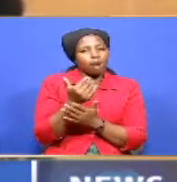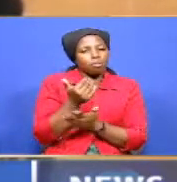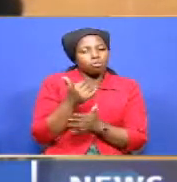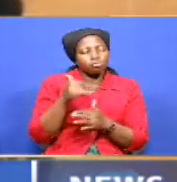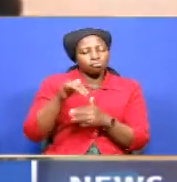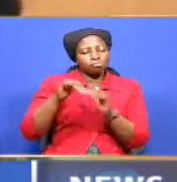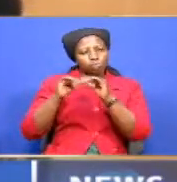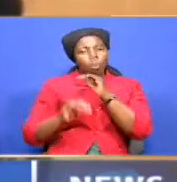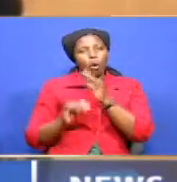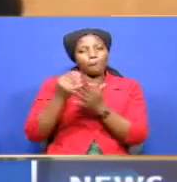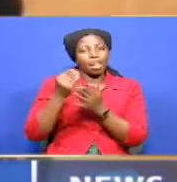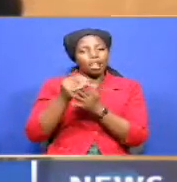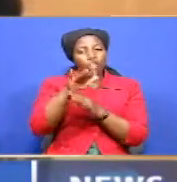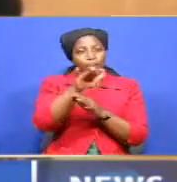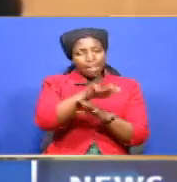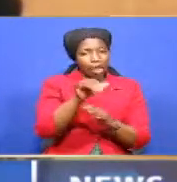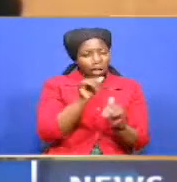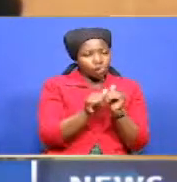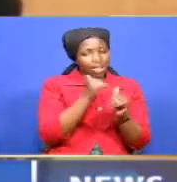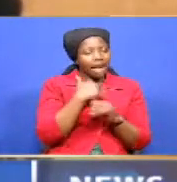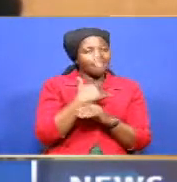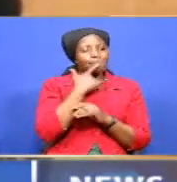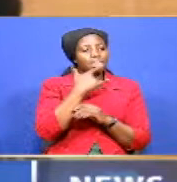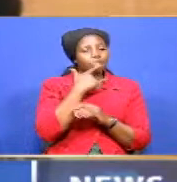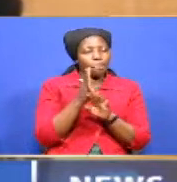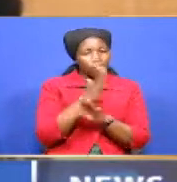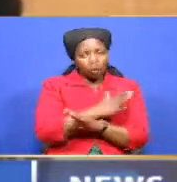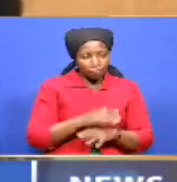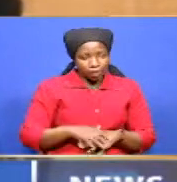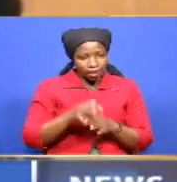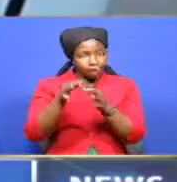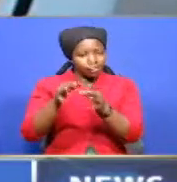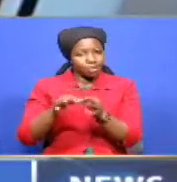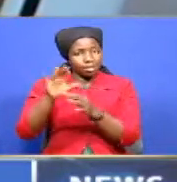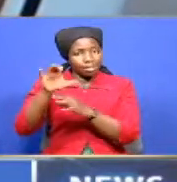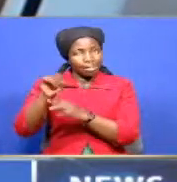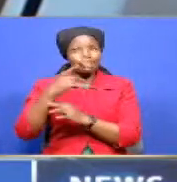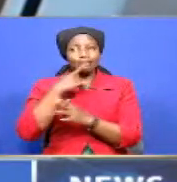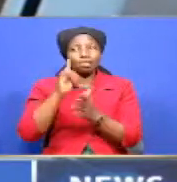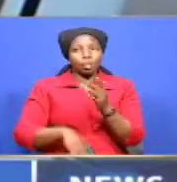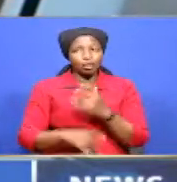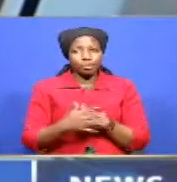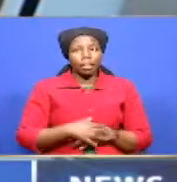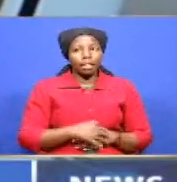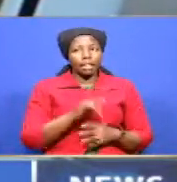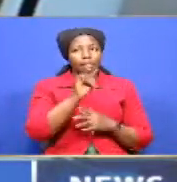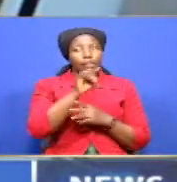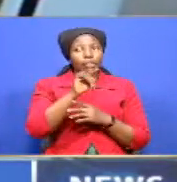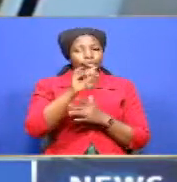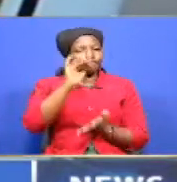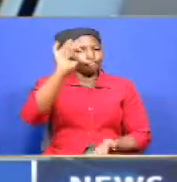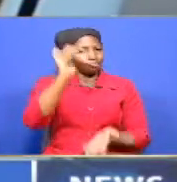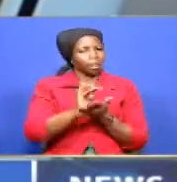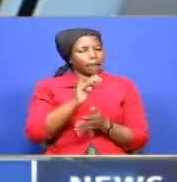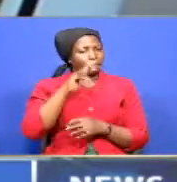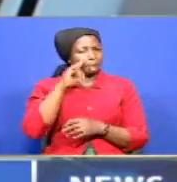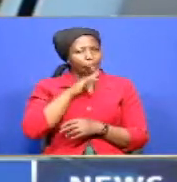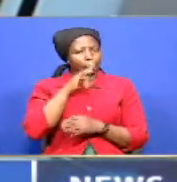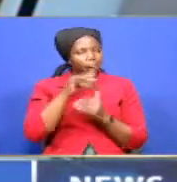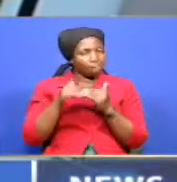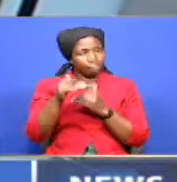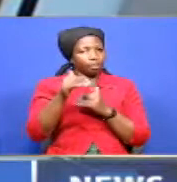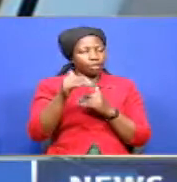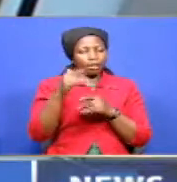from the areas that i've already cited earlier treasury cs ukury attorney says the drop is likely to be worse in the coming days